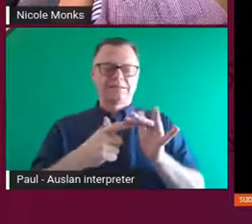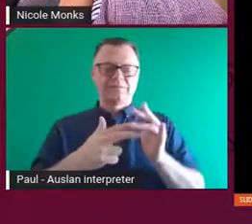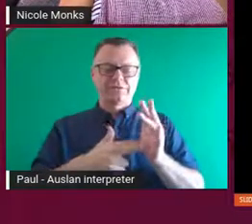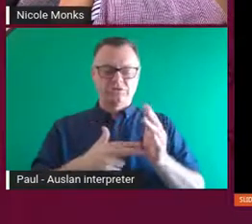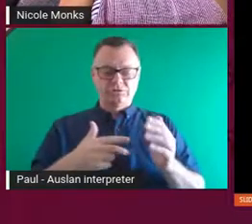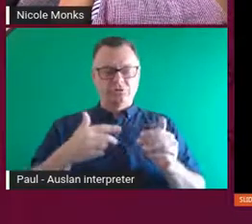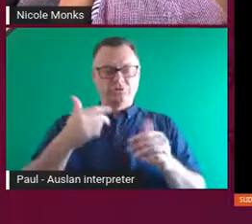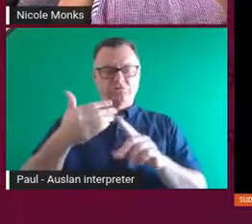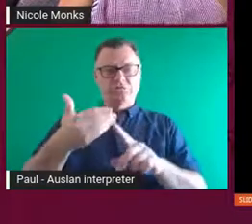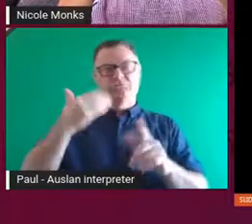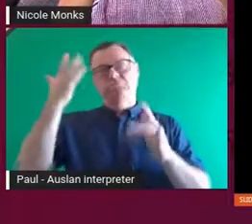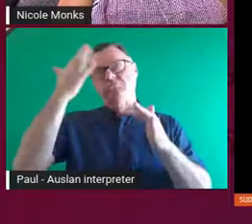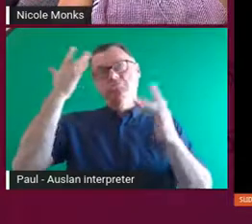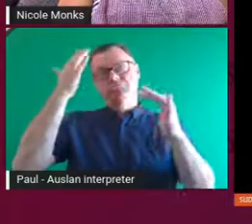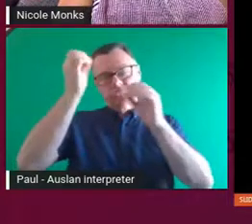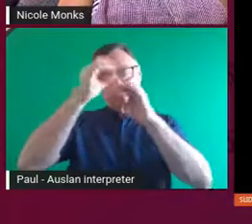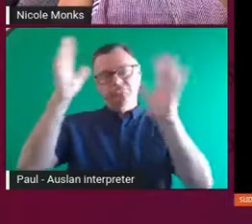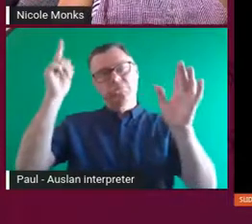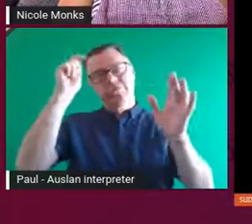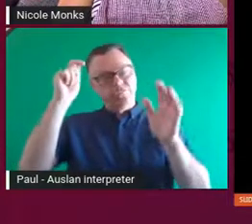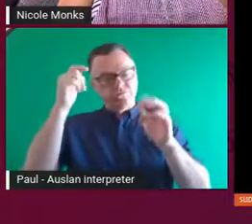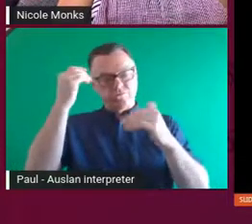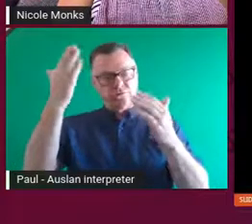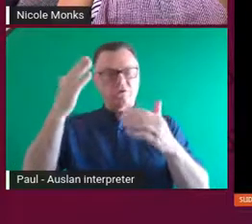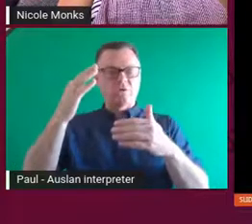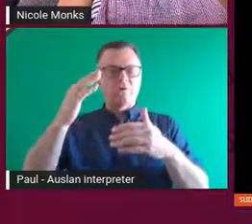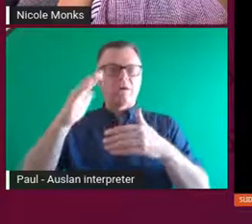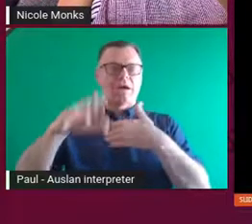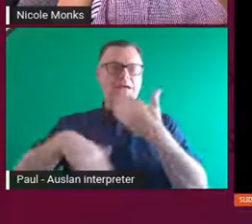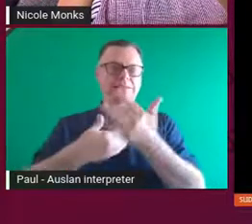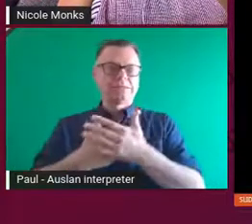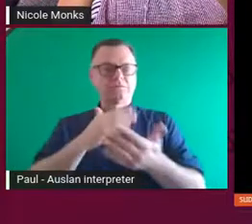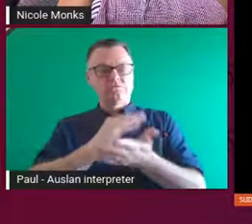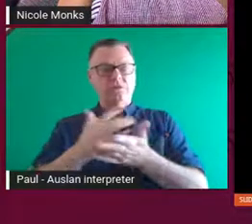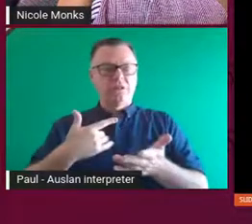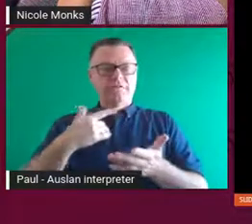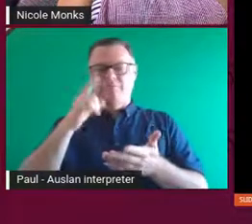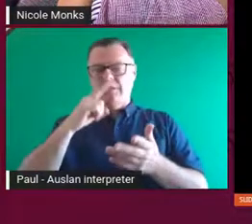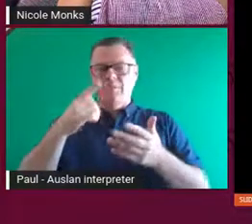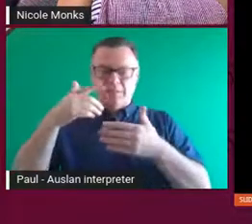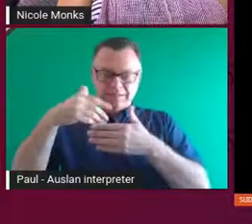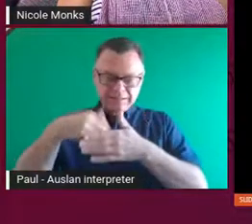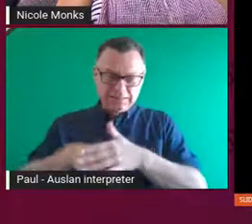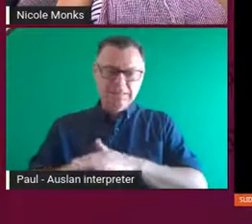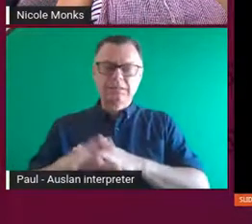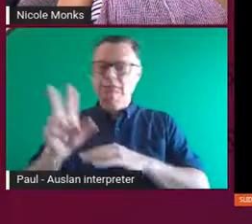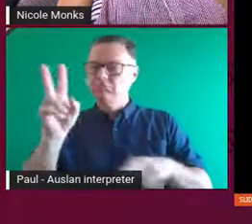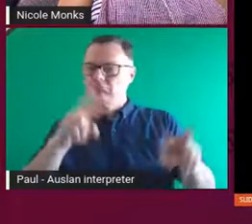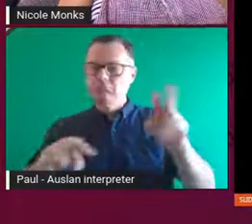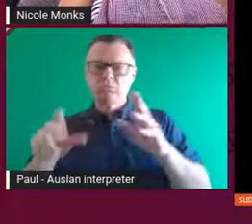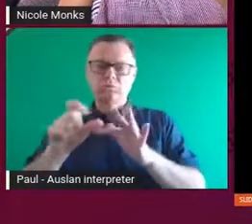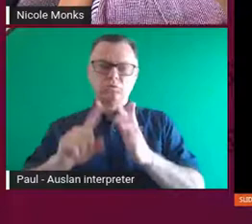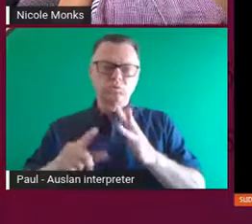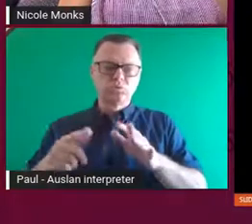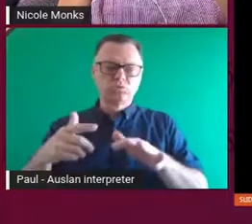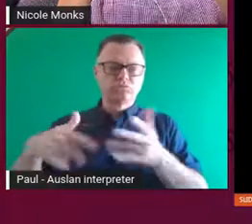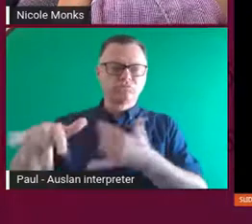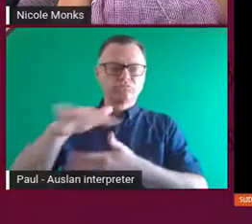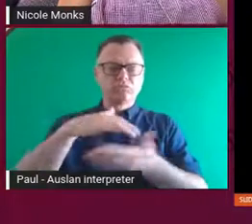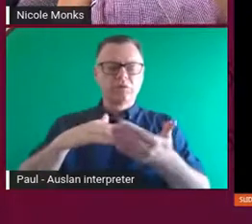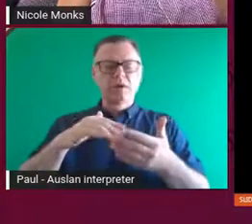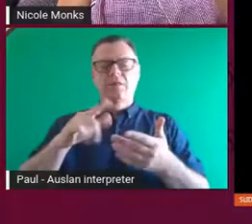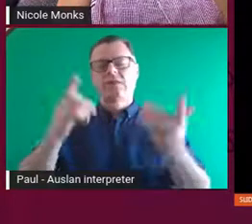never know quite how anything is going to go until people are actually in the space and what they do and